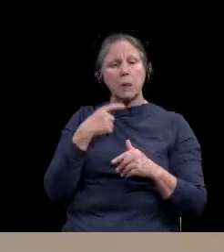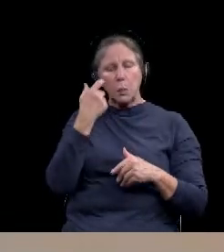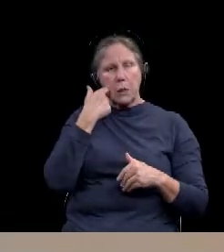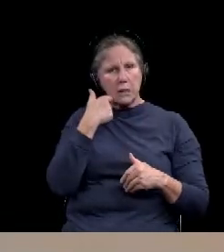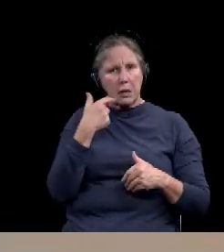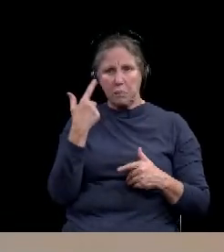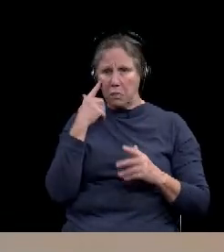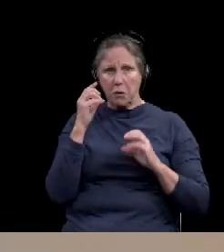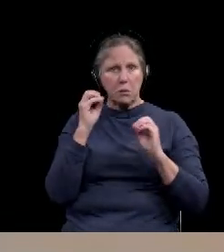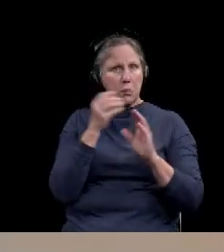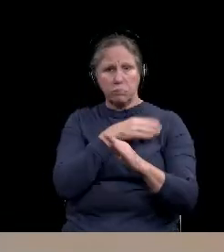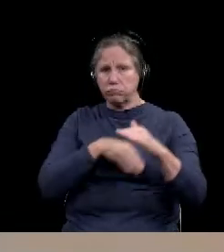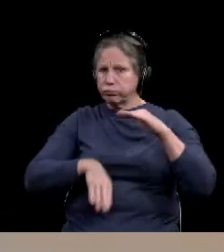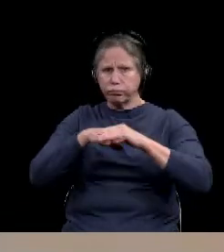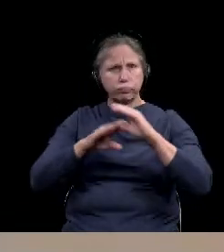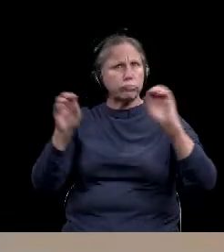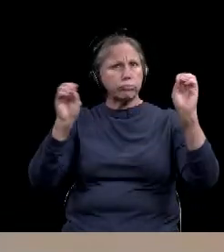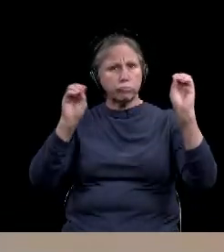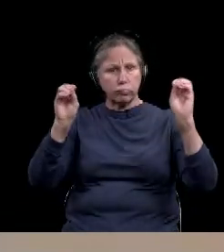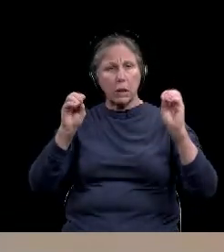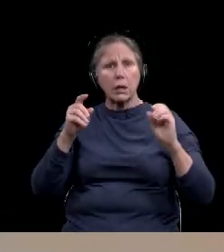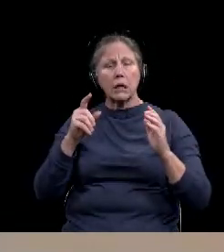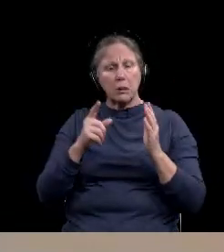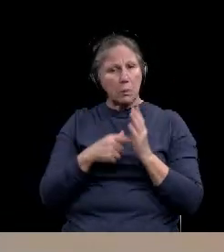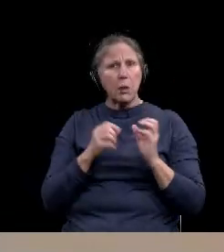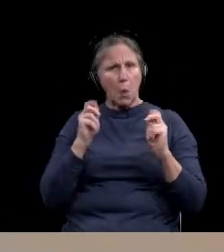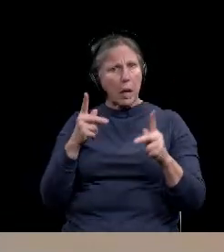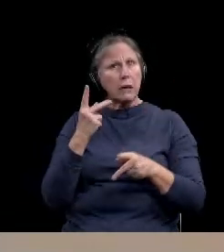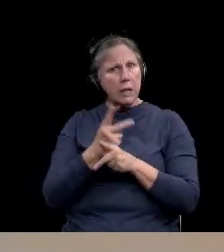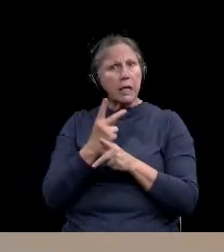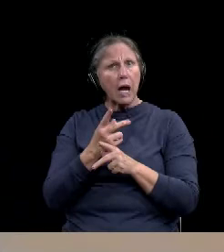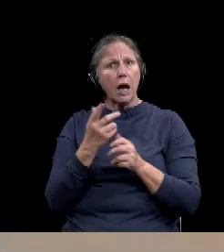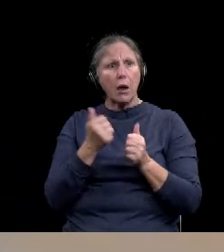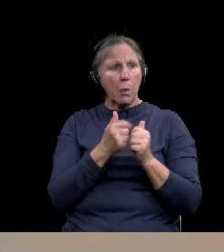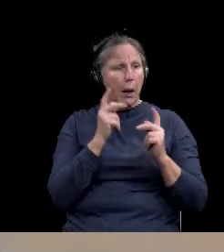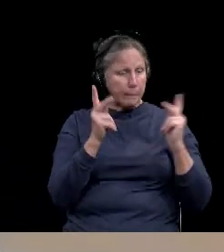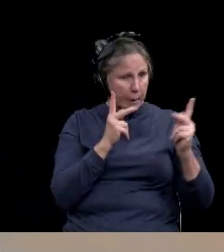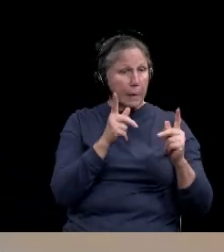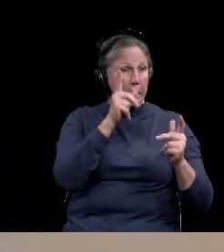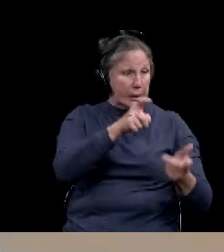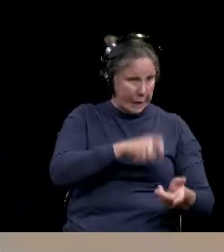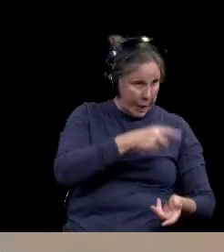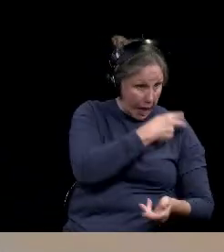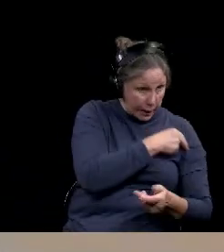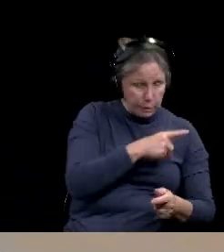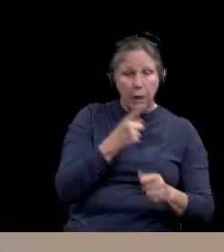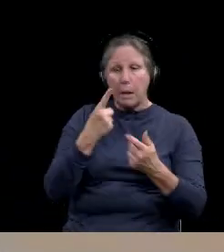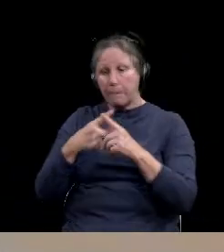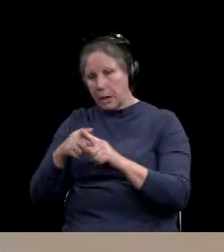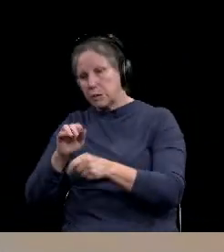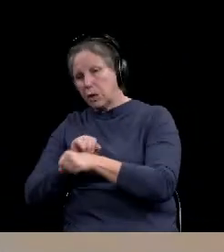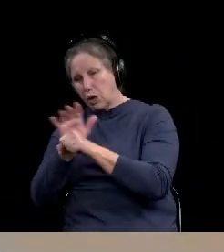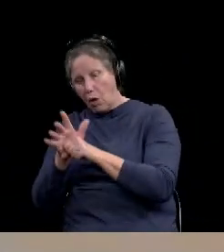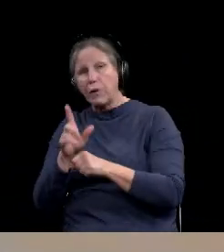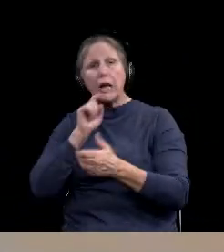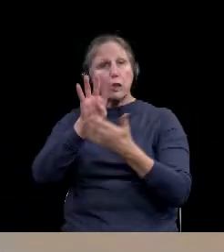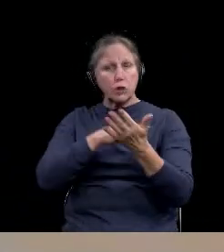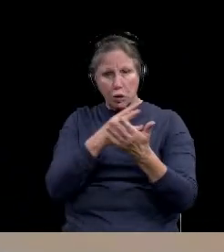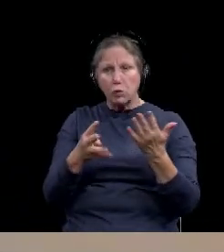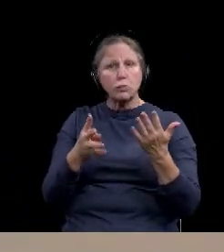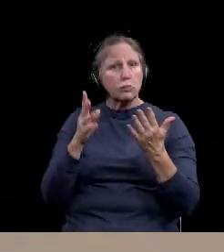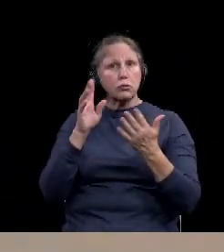I've not heard of that happening. Uh, we've been to the point that we've been okay taking care of what's coming in and keeping our, um, scheduled surgeries as expected.